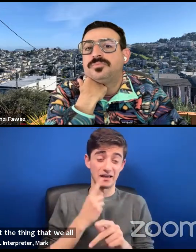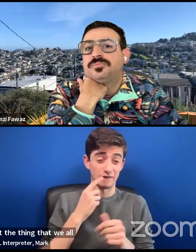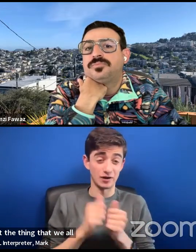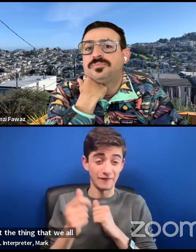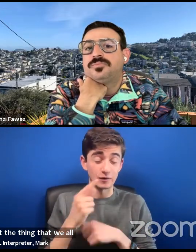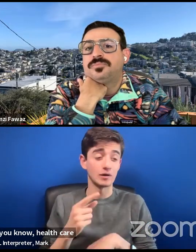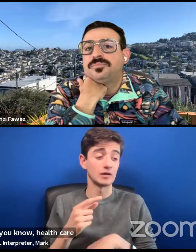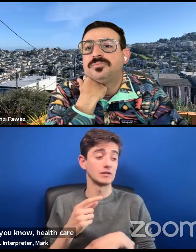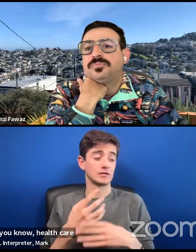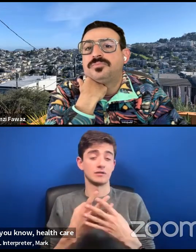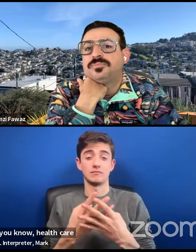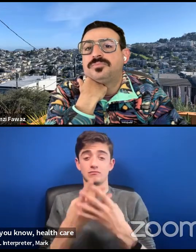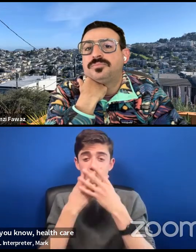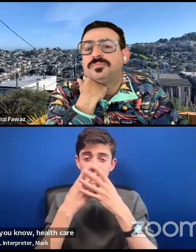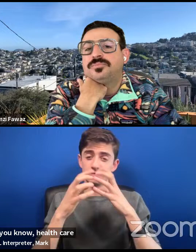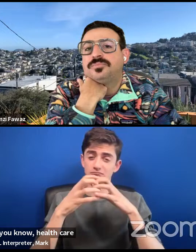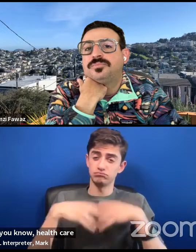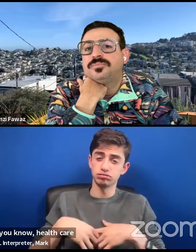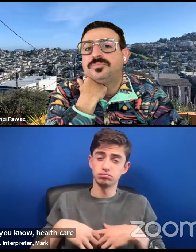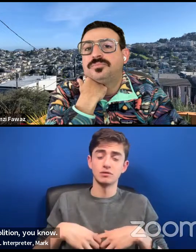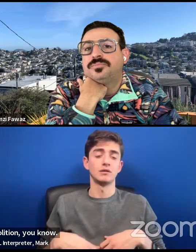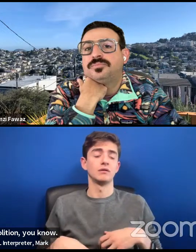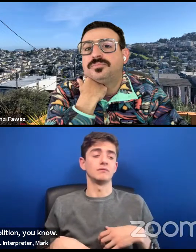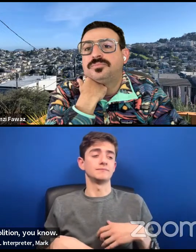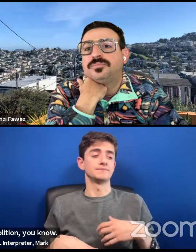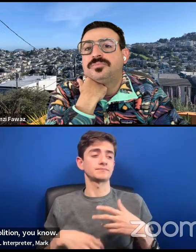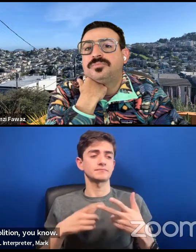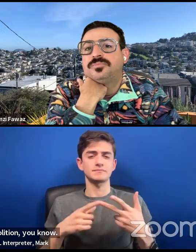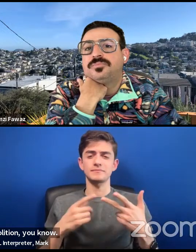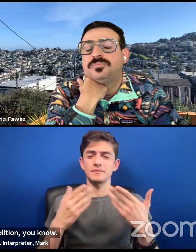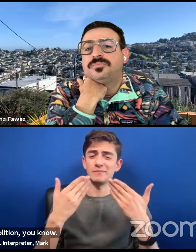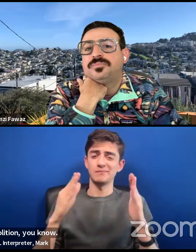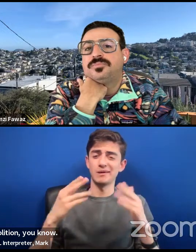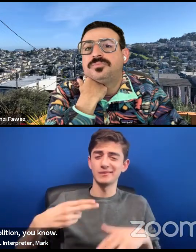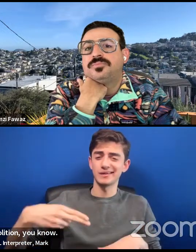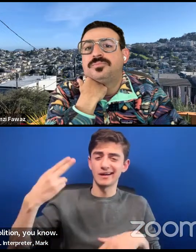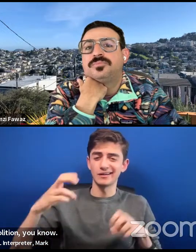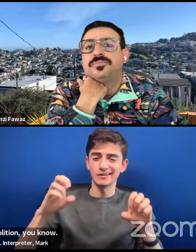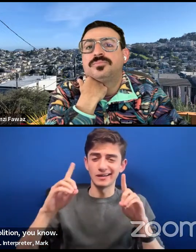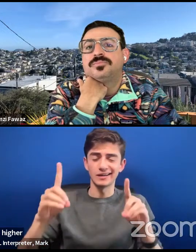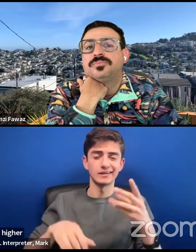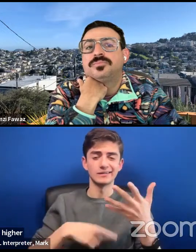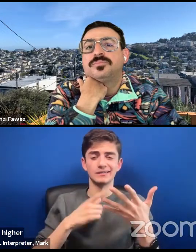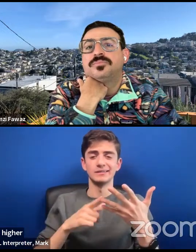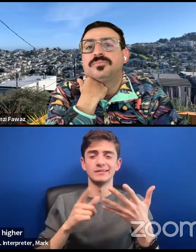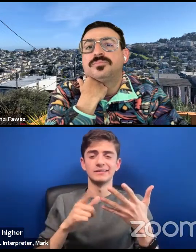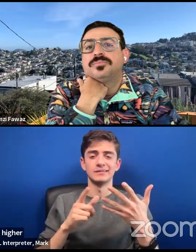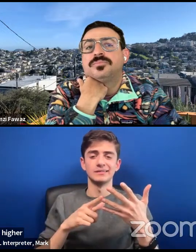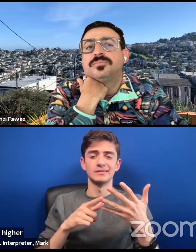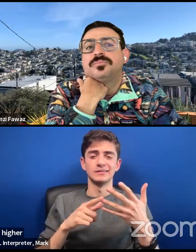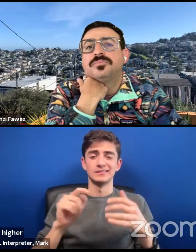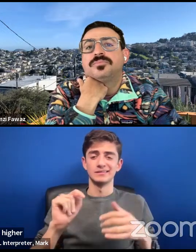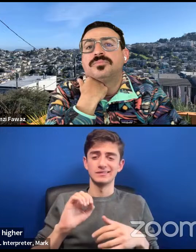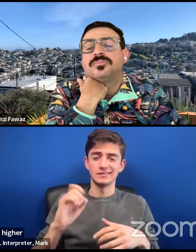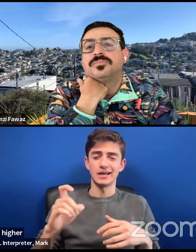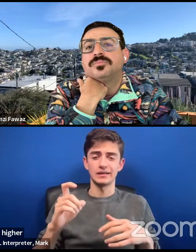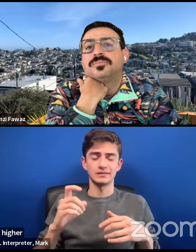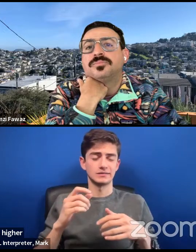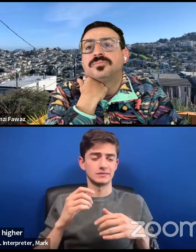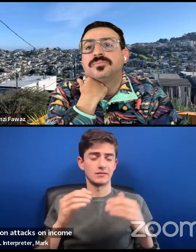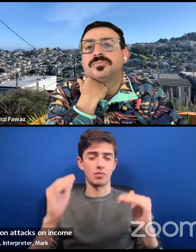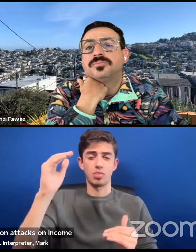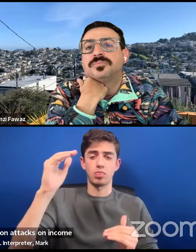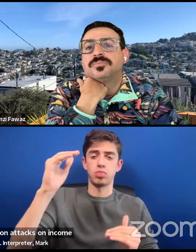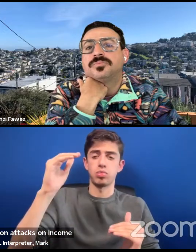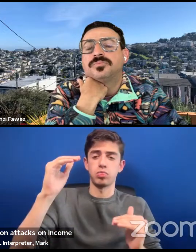abolition, you know, funded public higher education, attacks on income inequality. But there, there